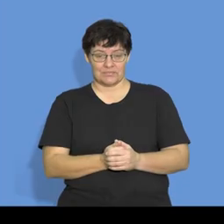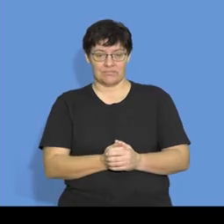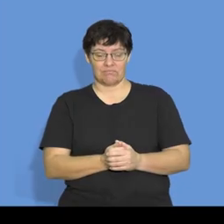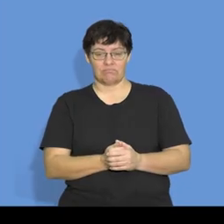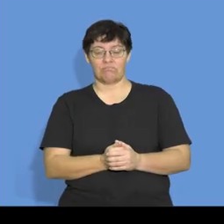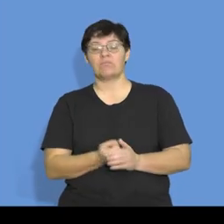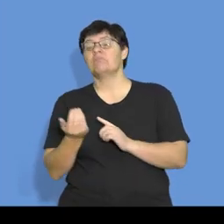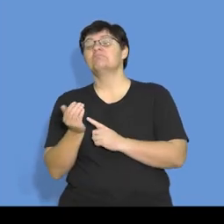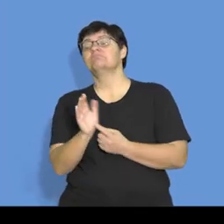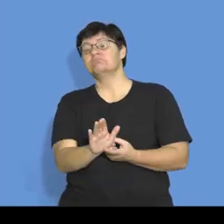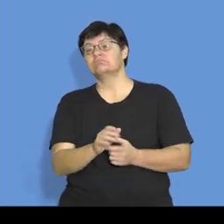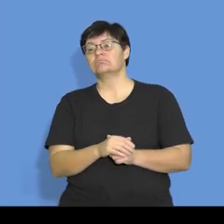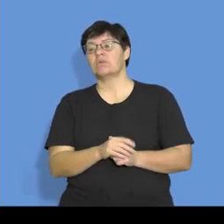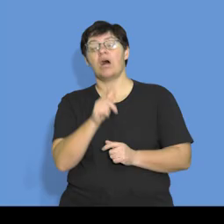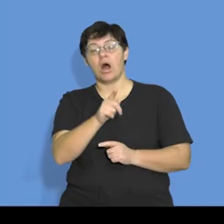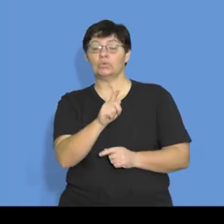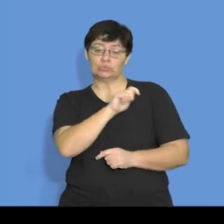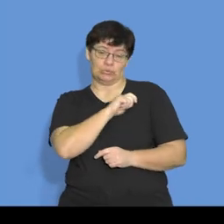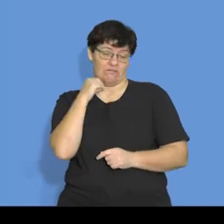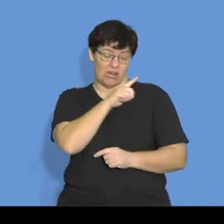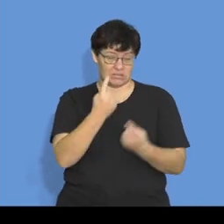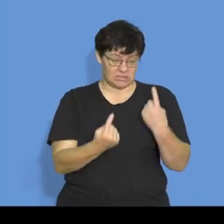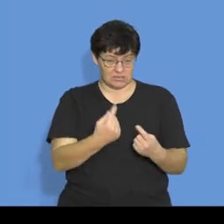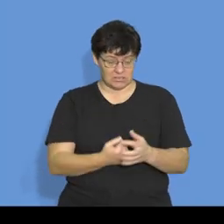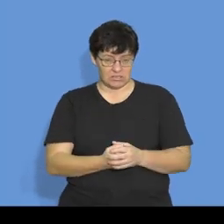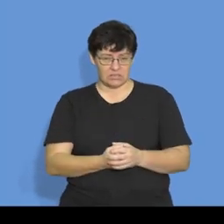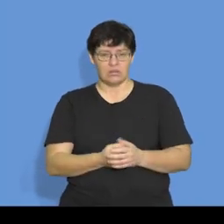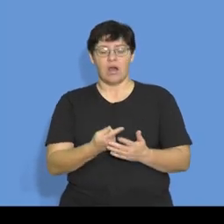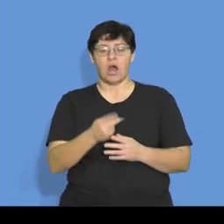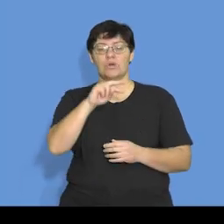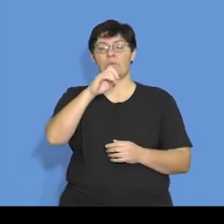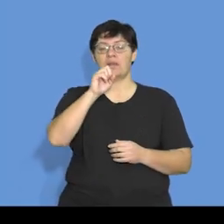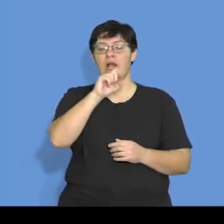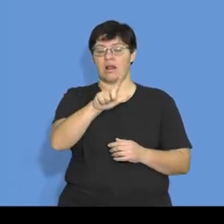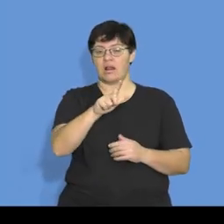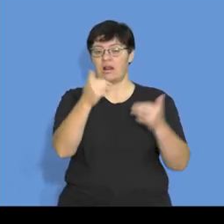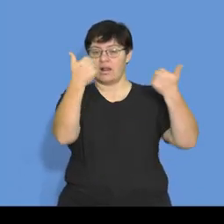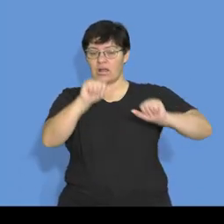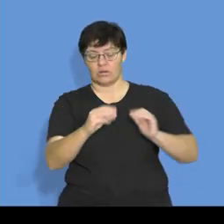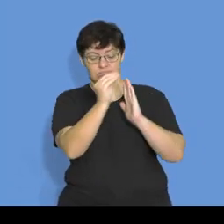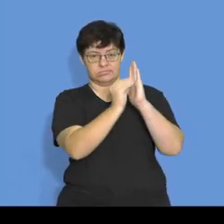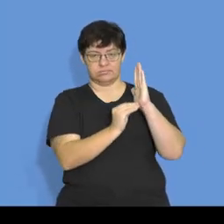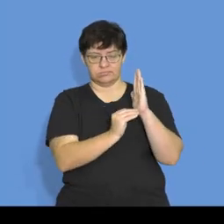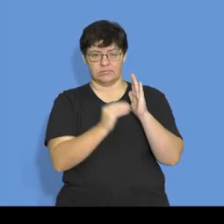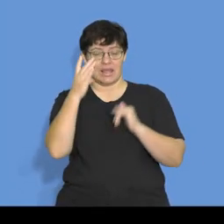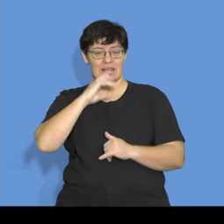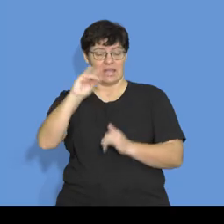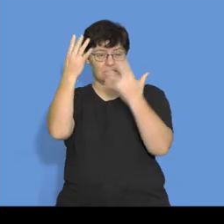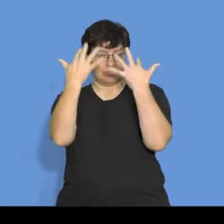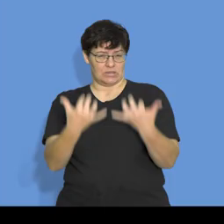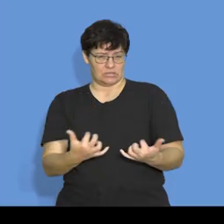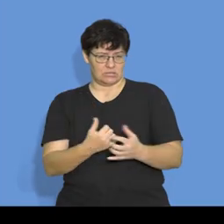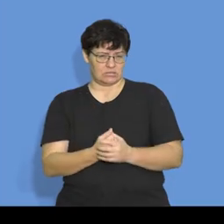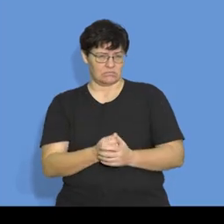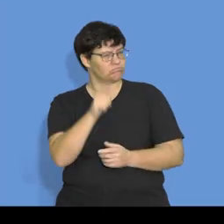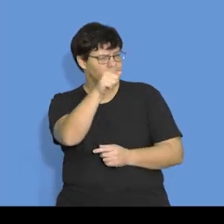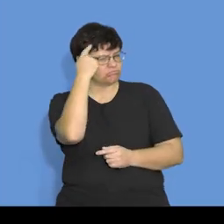Indicate whether the following statement is true or false. Only nominal accounts are recorded in the cash budget. Right, let's think about this